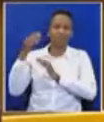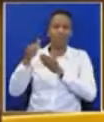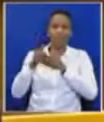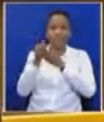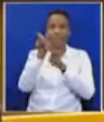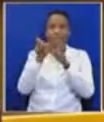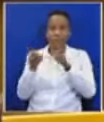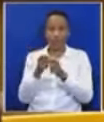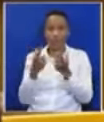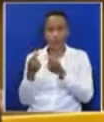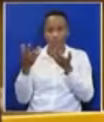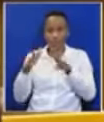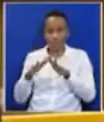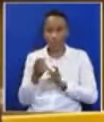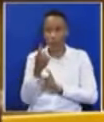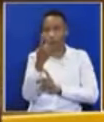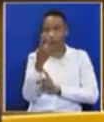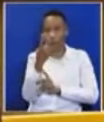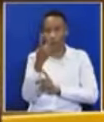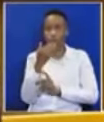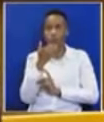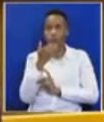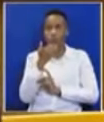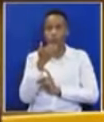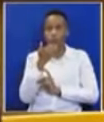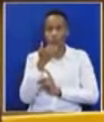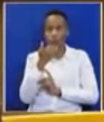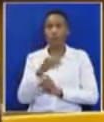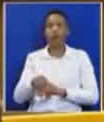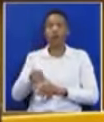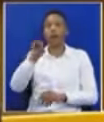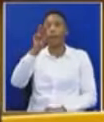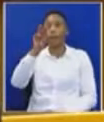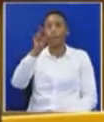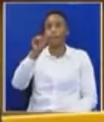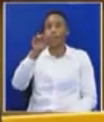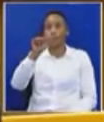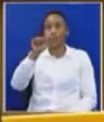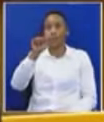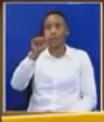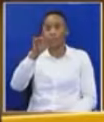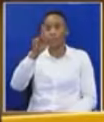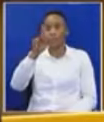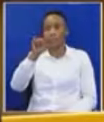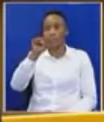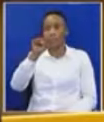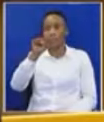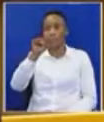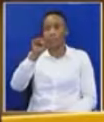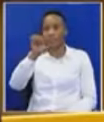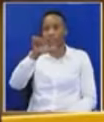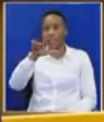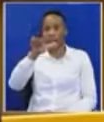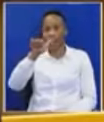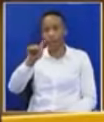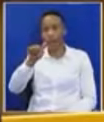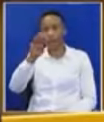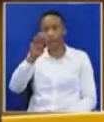Satch Lady Winnie Madikazela Mandela, I think, to a very large extent,